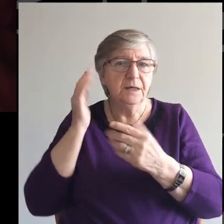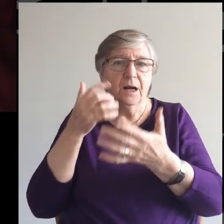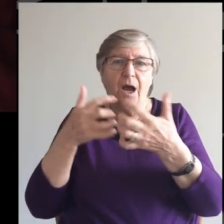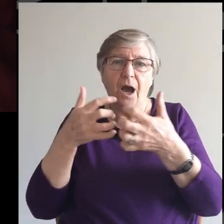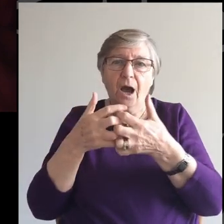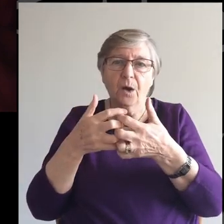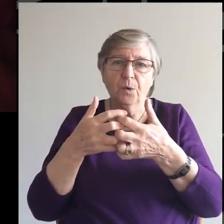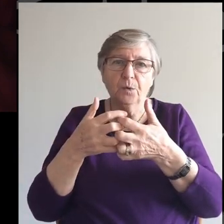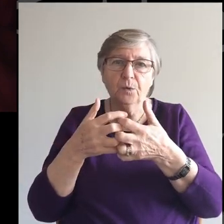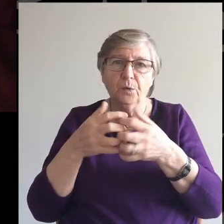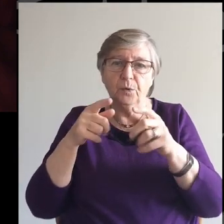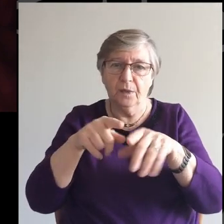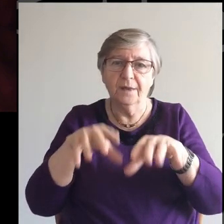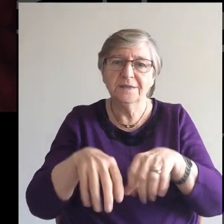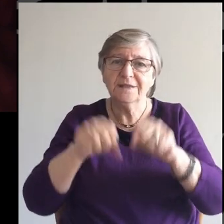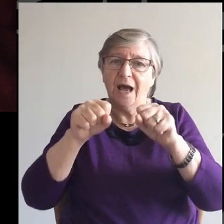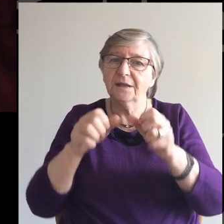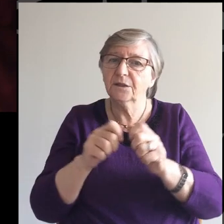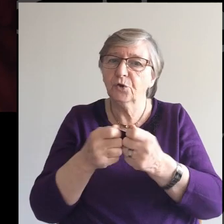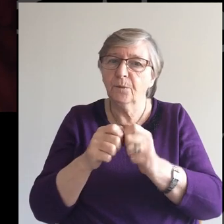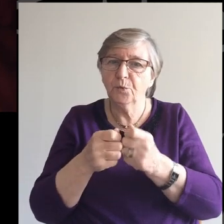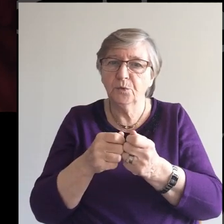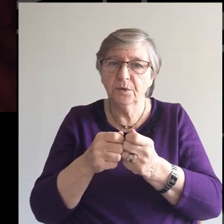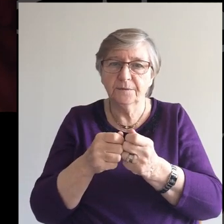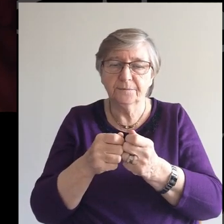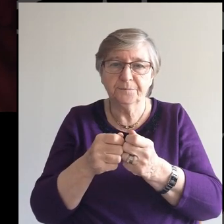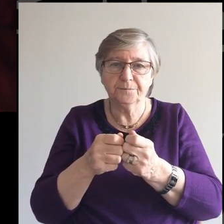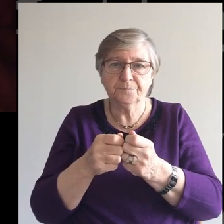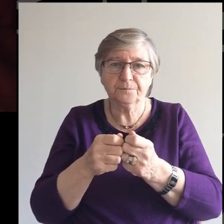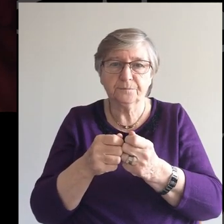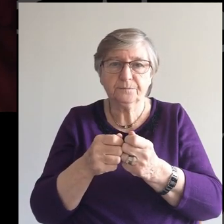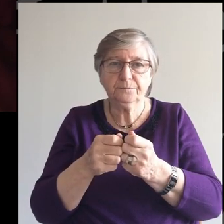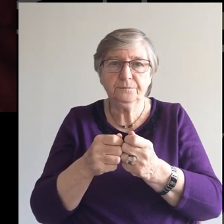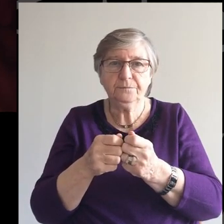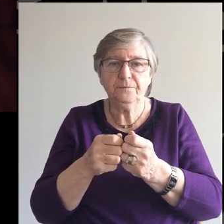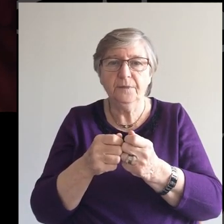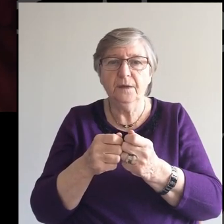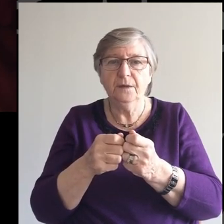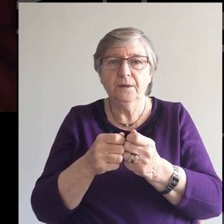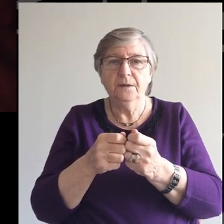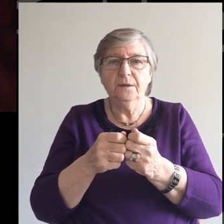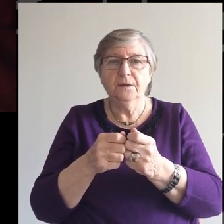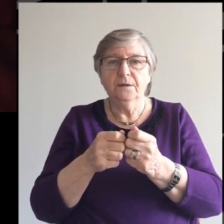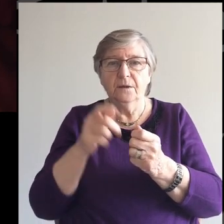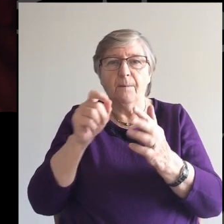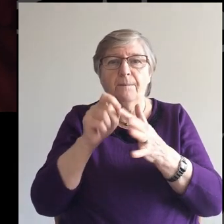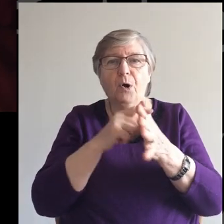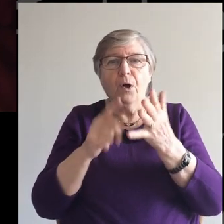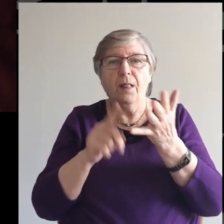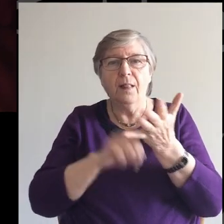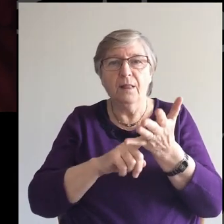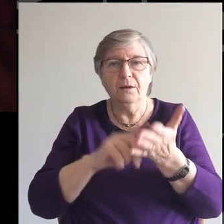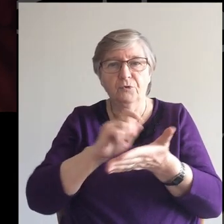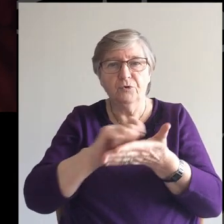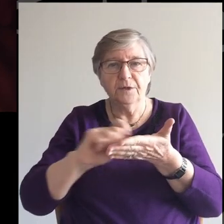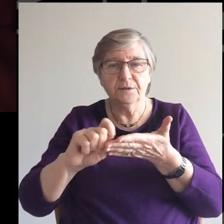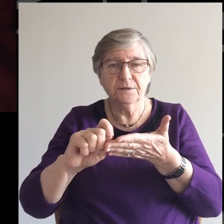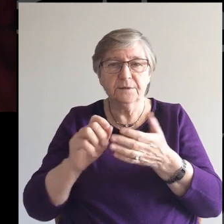story Of the practice of the supper began As we were given it by the Apostle Paul